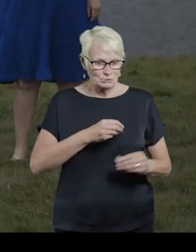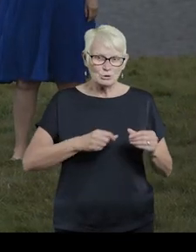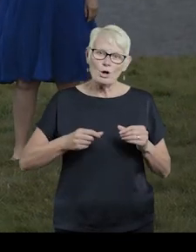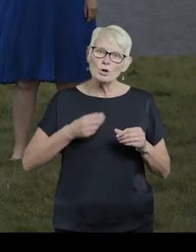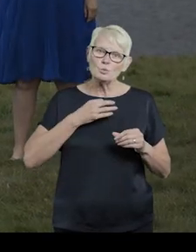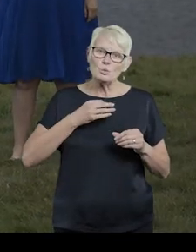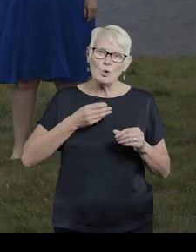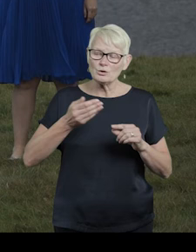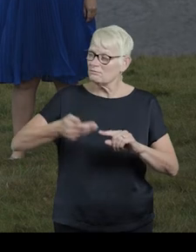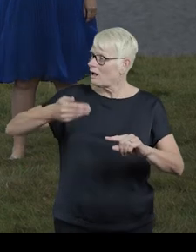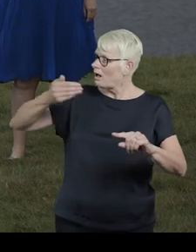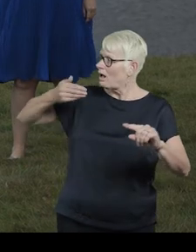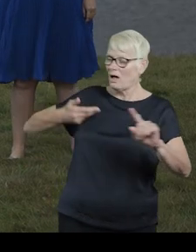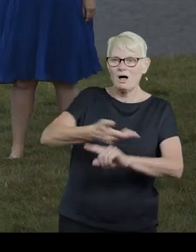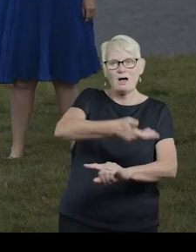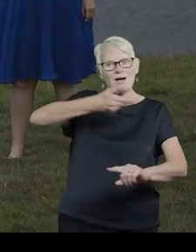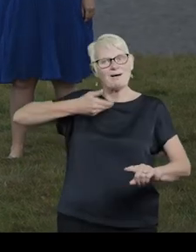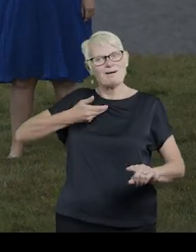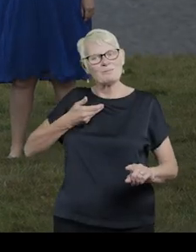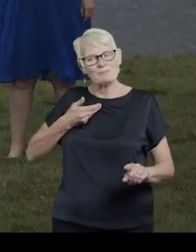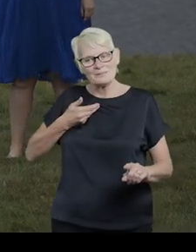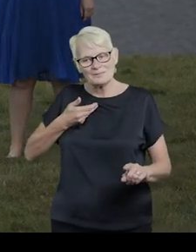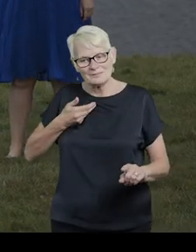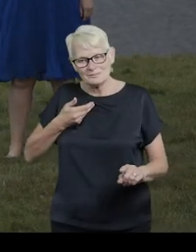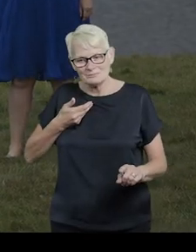Salt water runs through my ancestors to me.